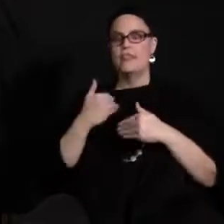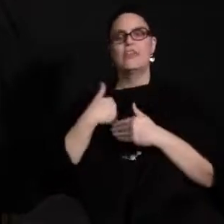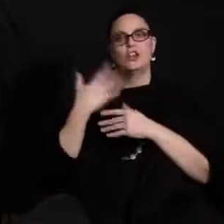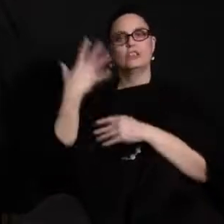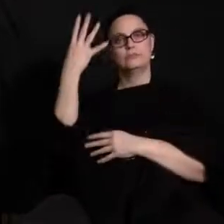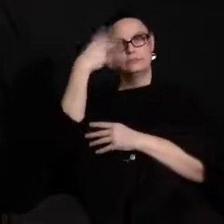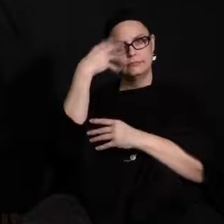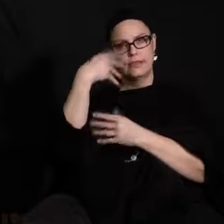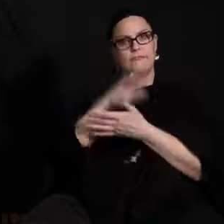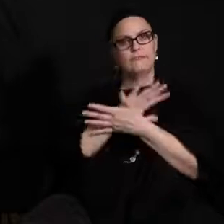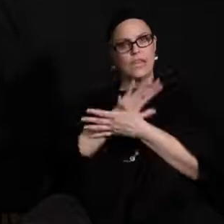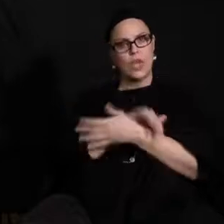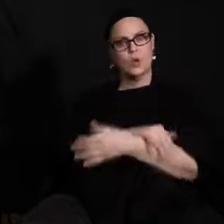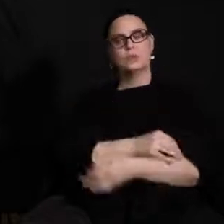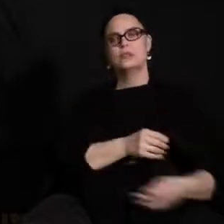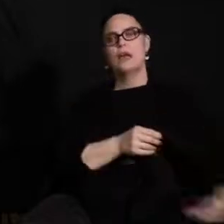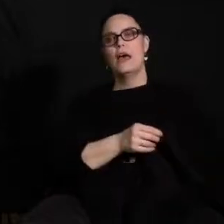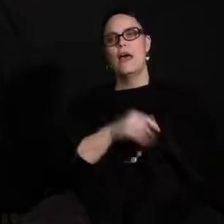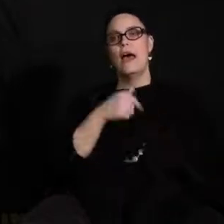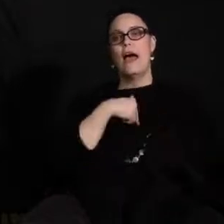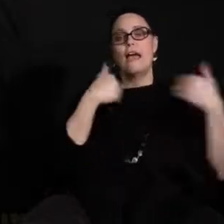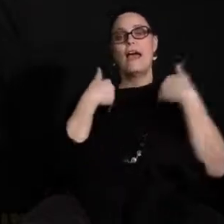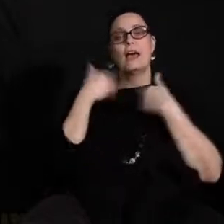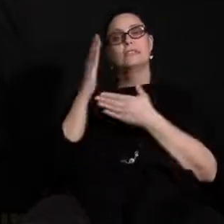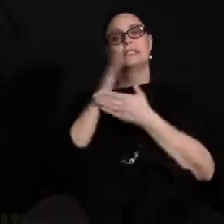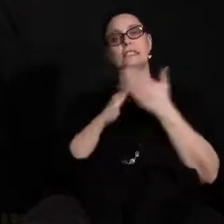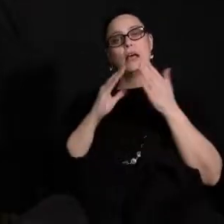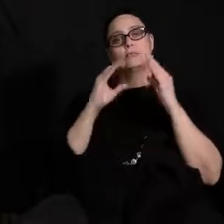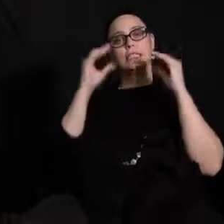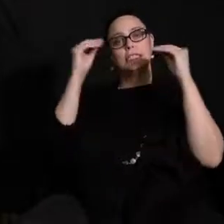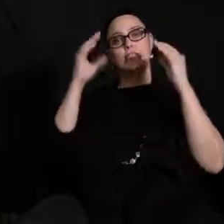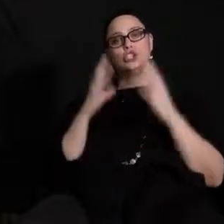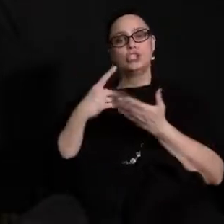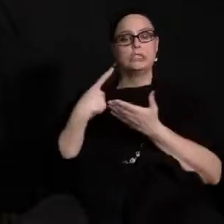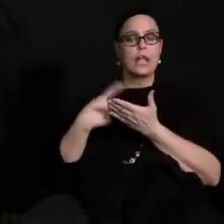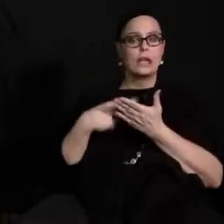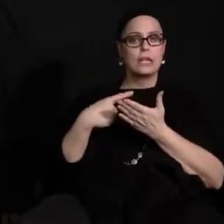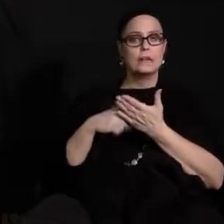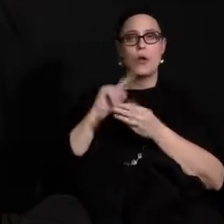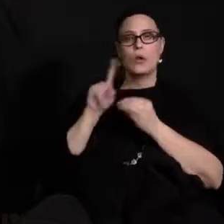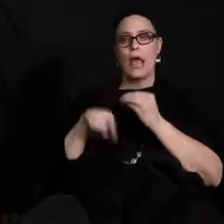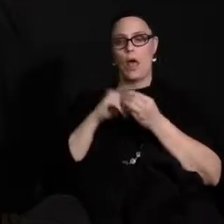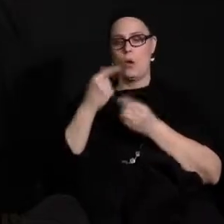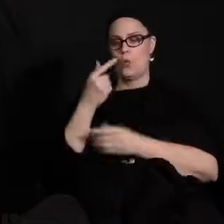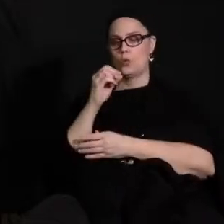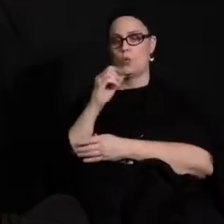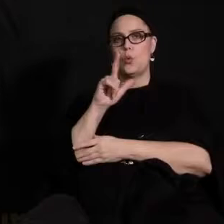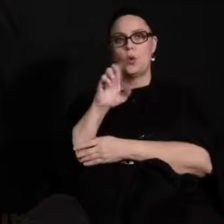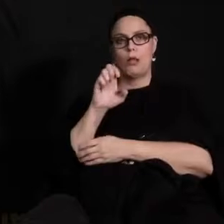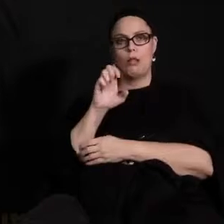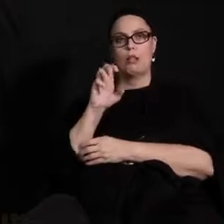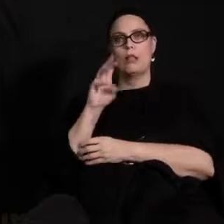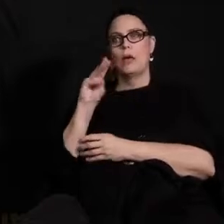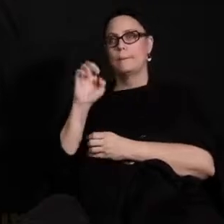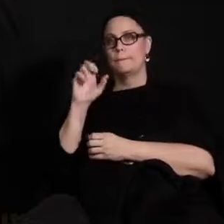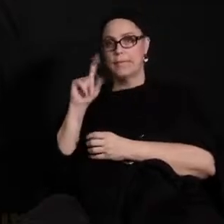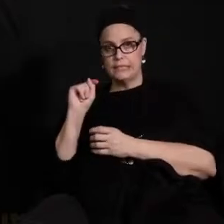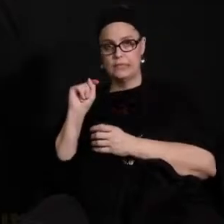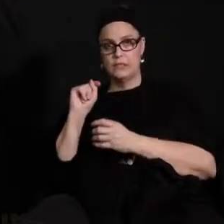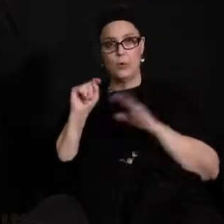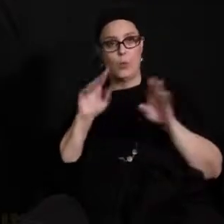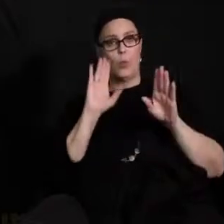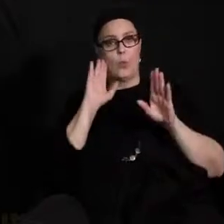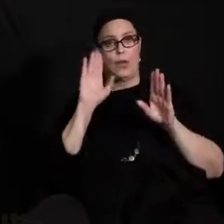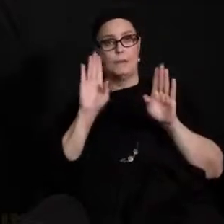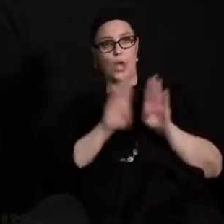um i do have teachers who are talking about how they can have their google meet open while they're instructing